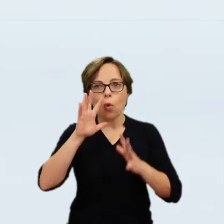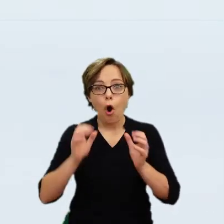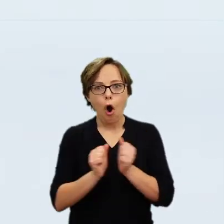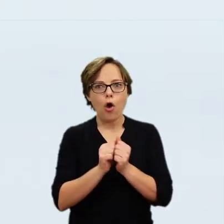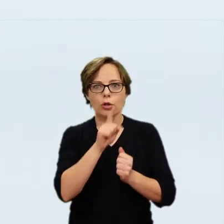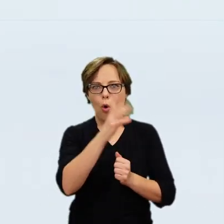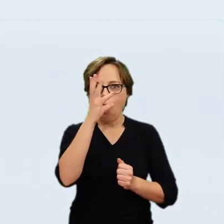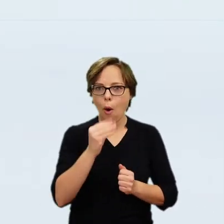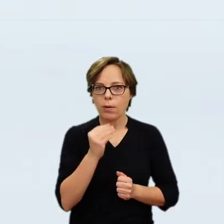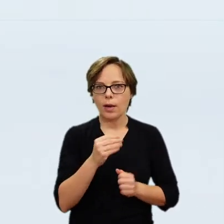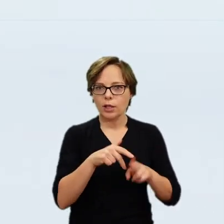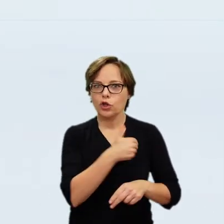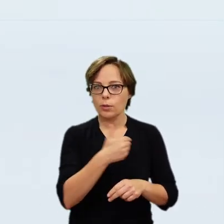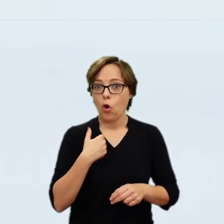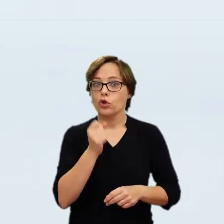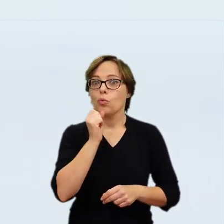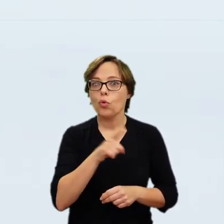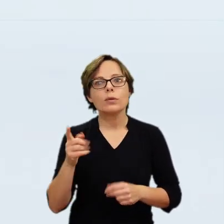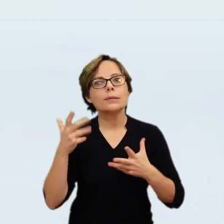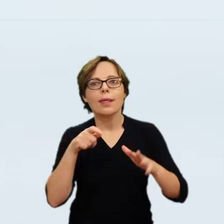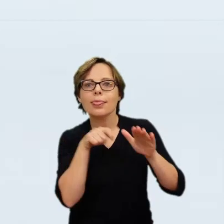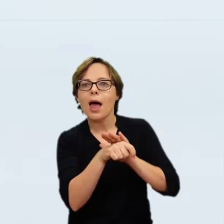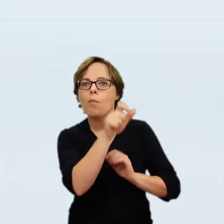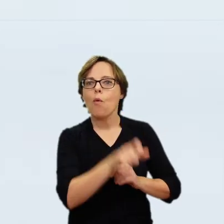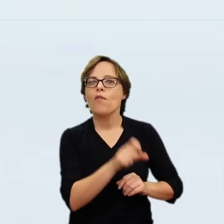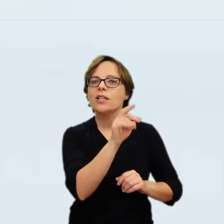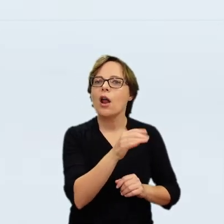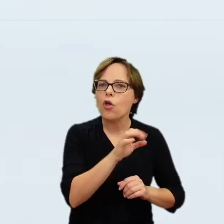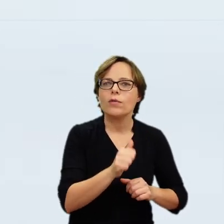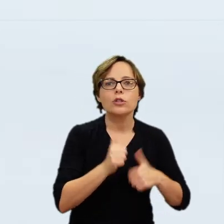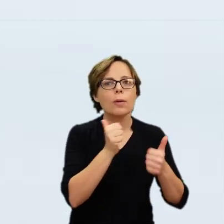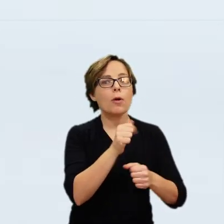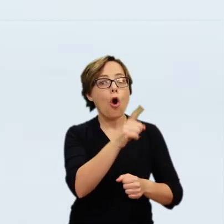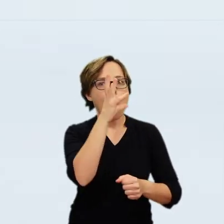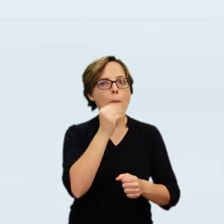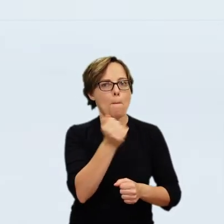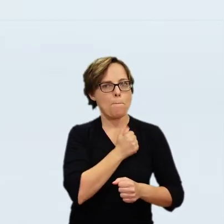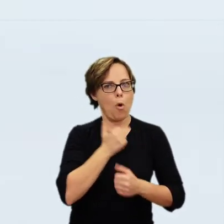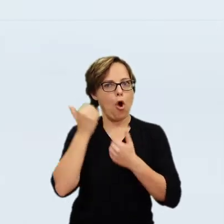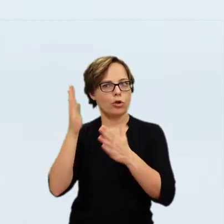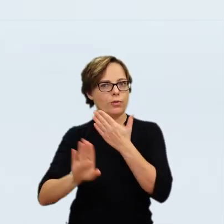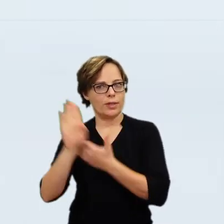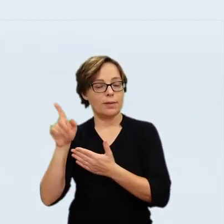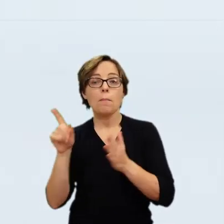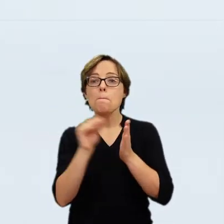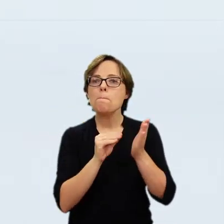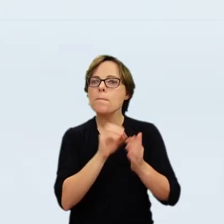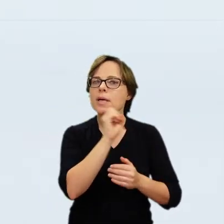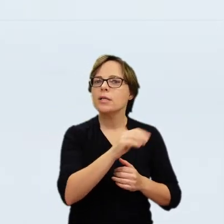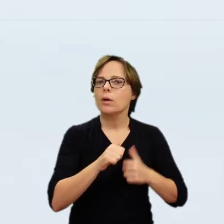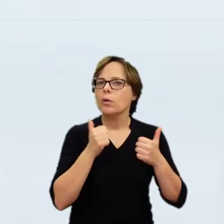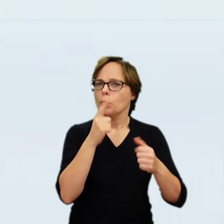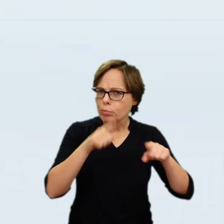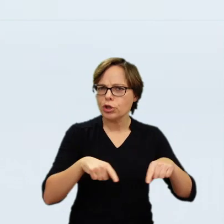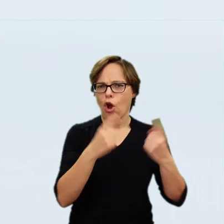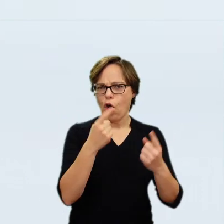between the Polish rider and the la Bella prince has been made many times before. If the king's collection was informally for